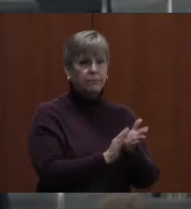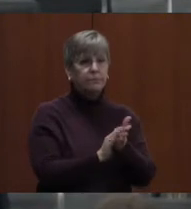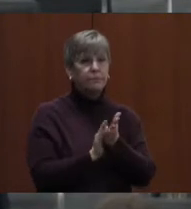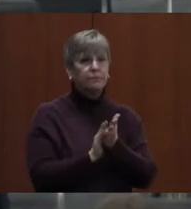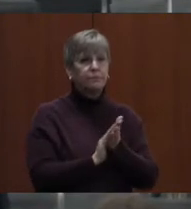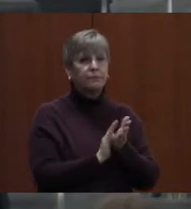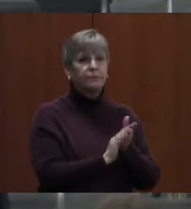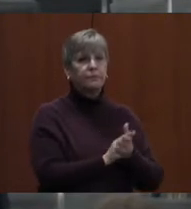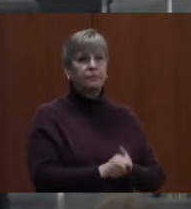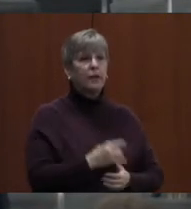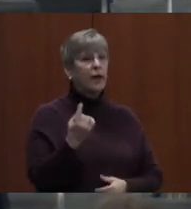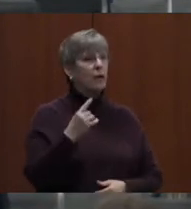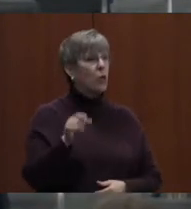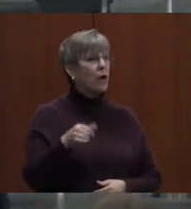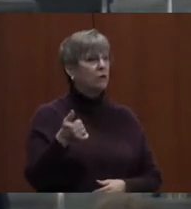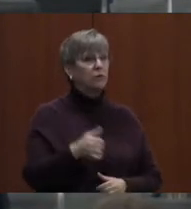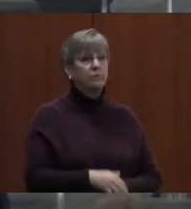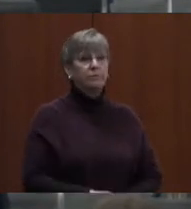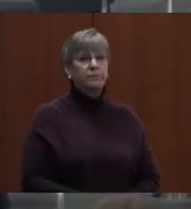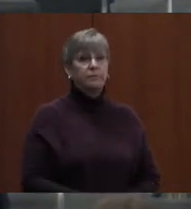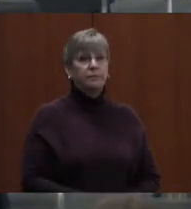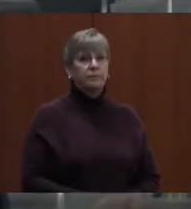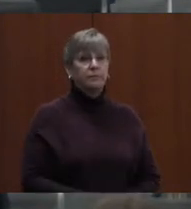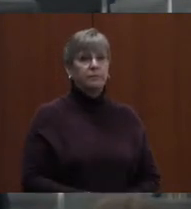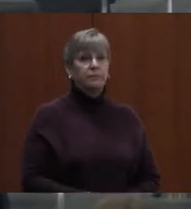Is there anyone else who would like to speak?